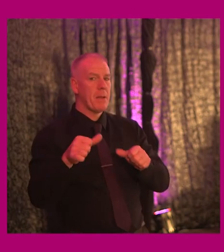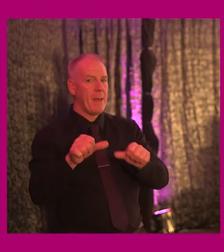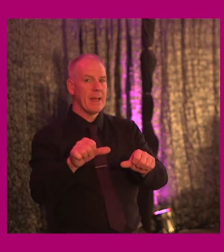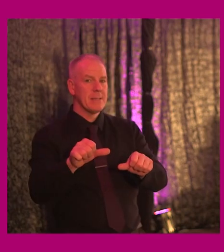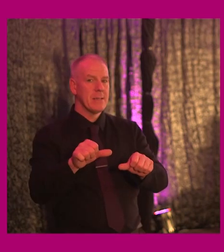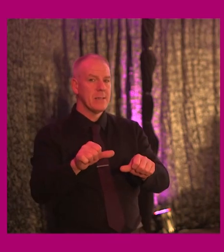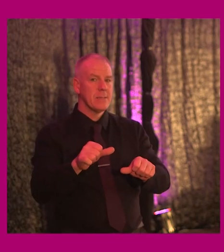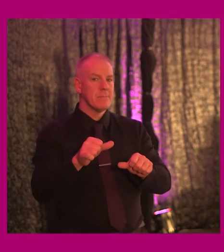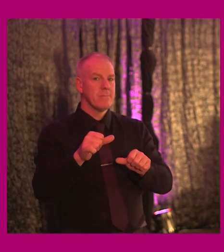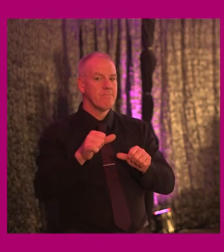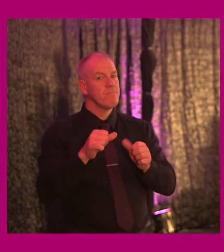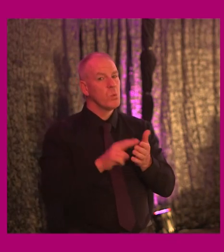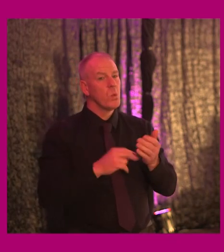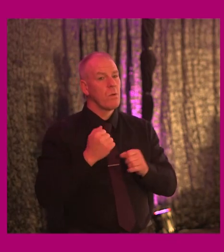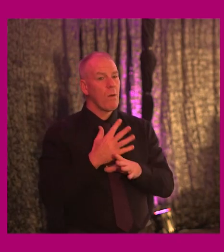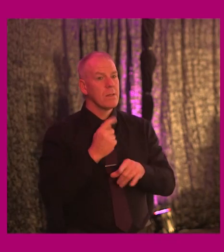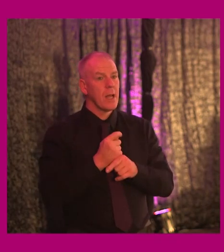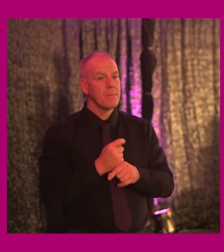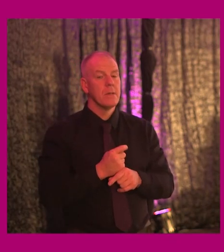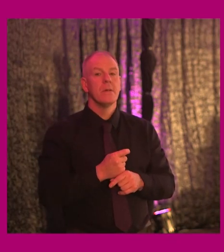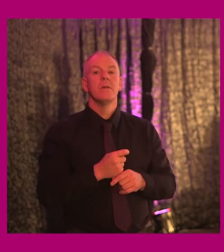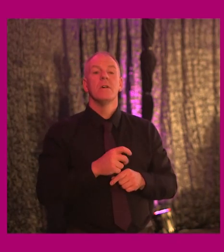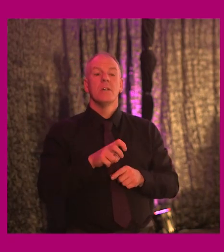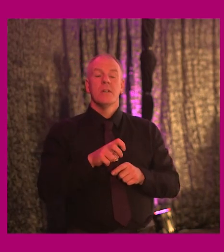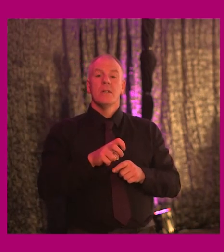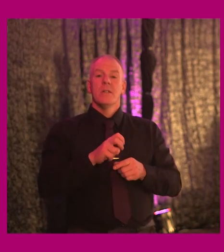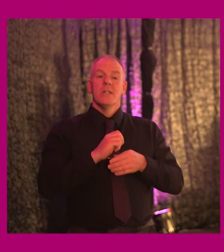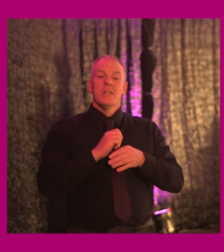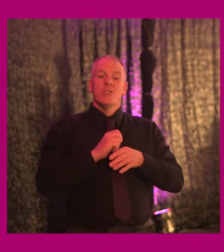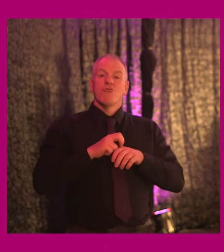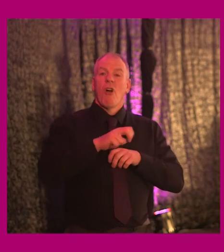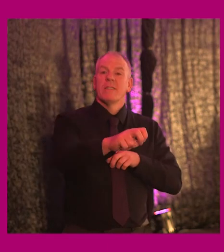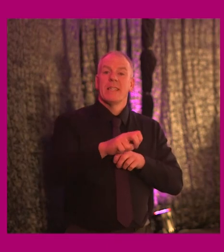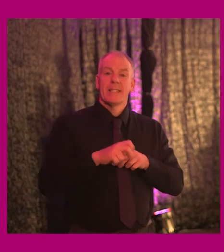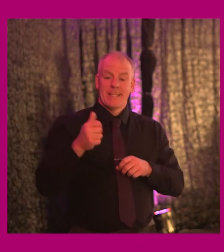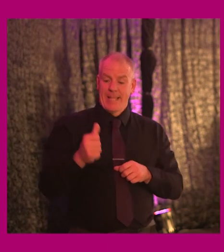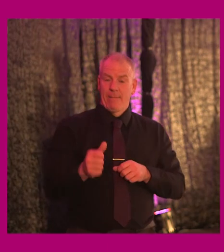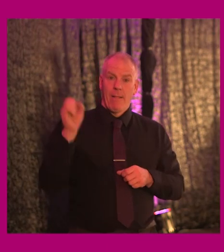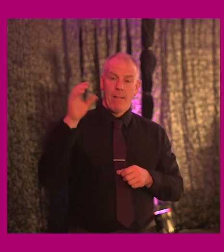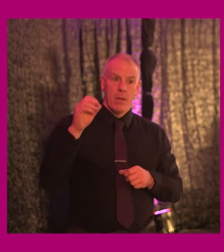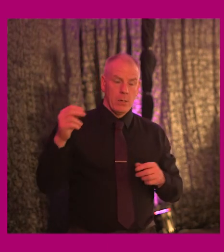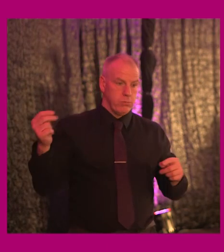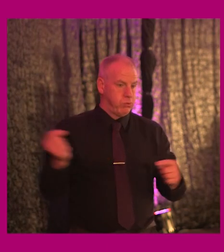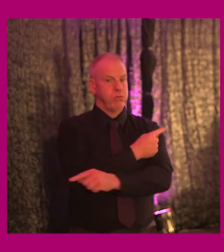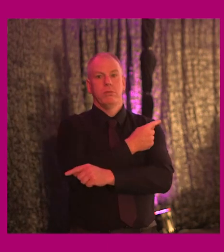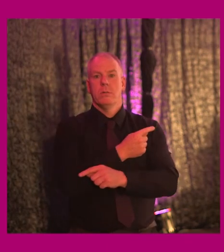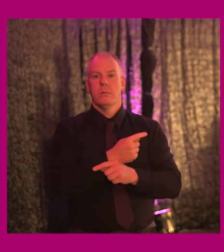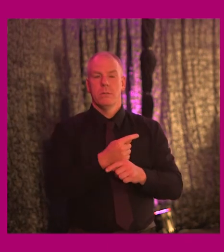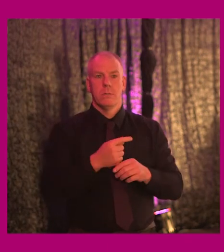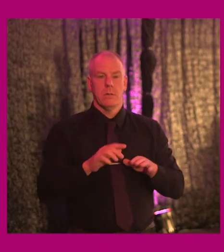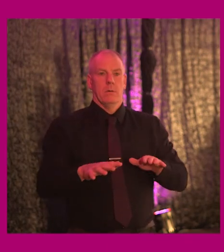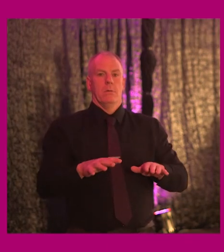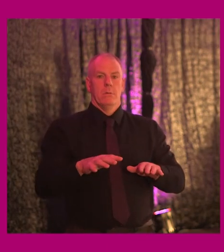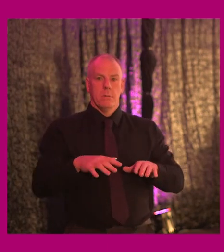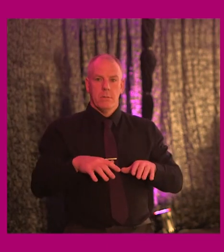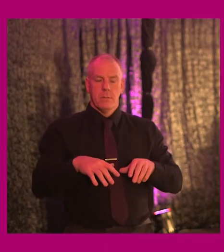a blueprint. As you reach the pedestrian crossing, you cross at the signal and whoosh, another brush with a